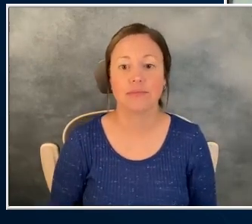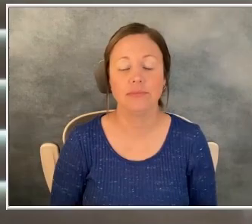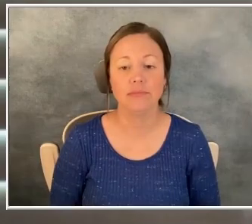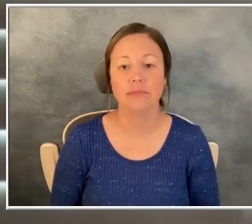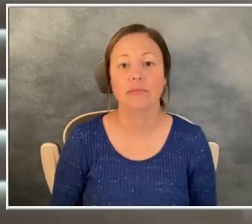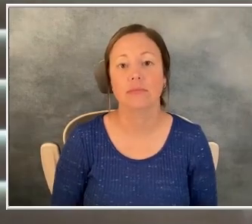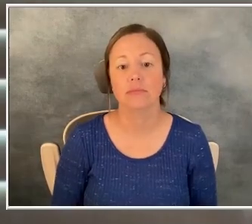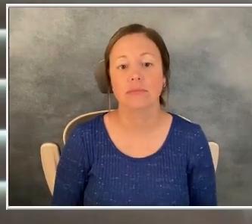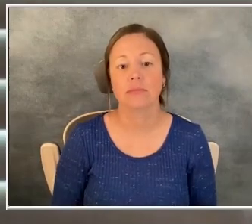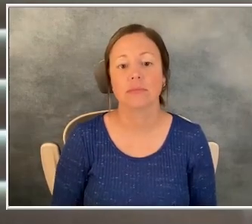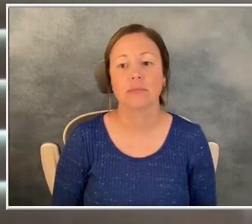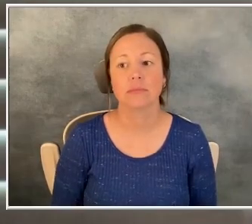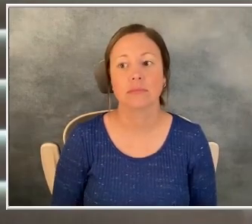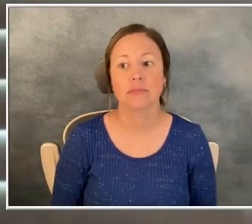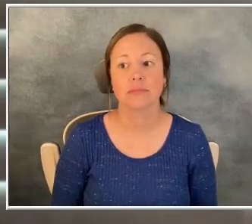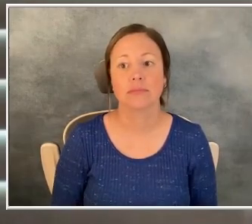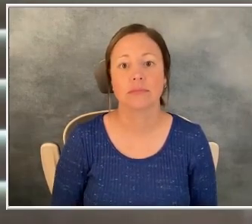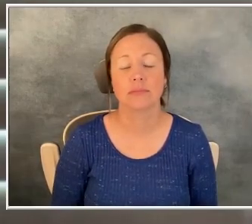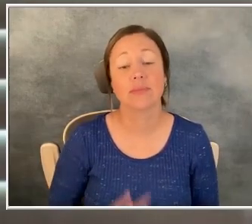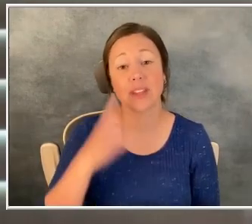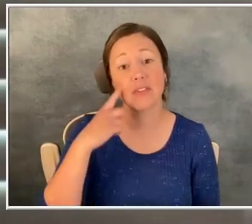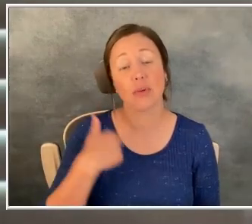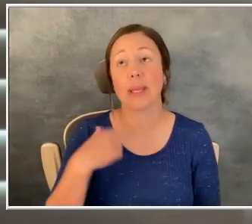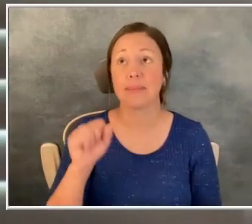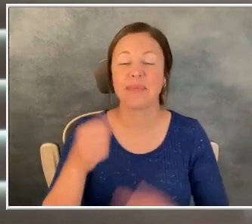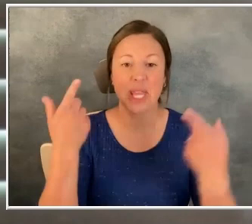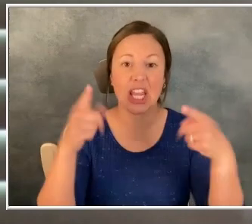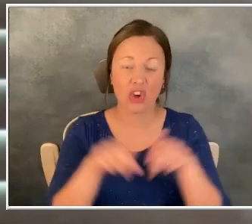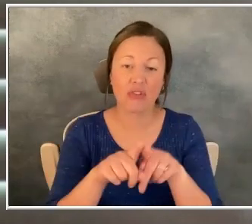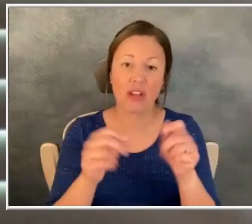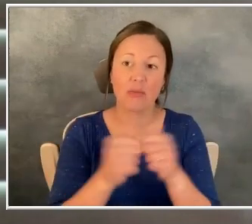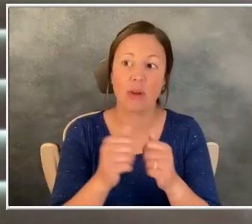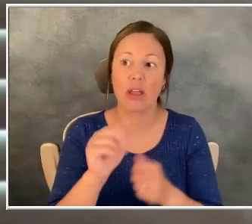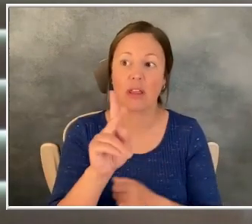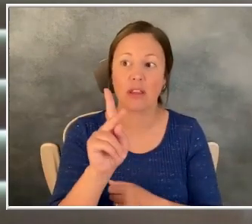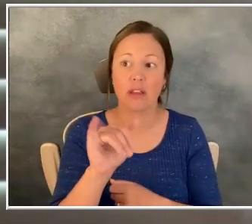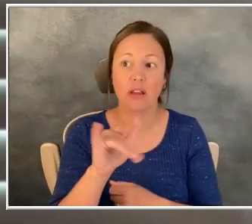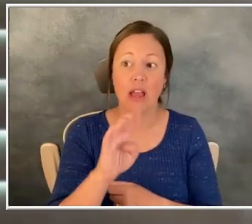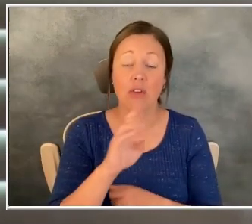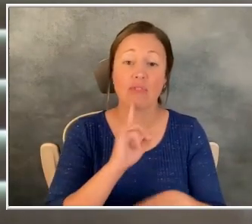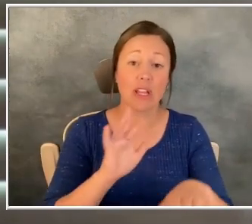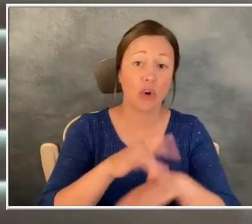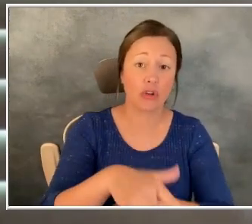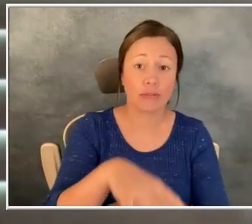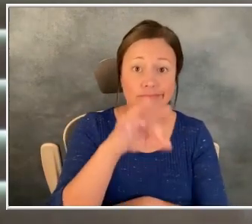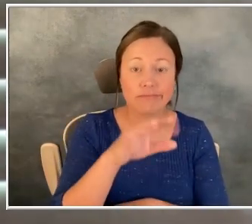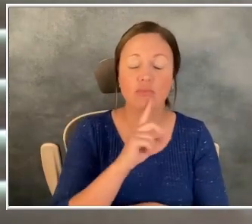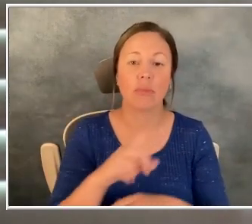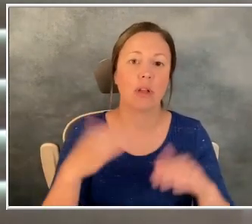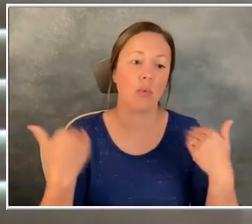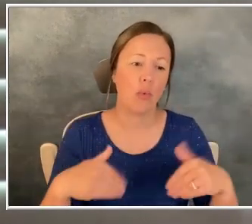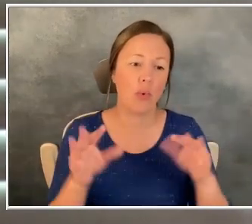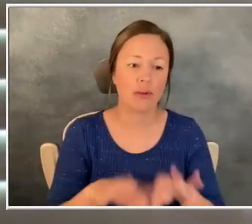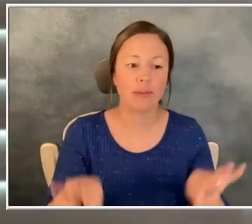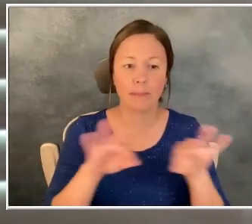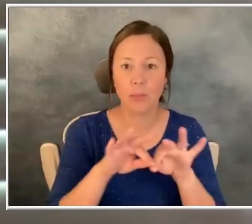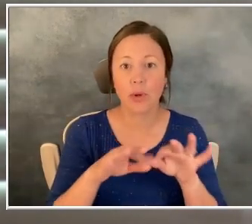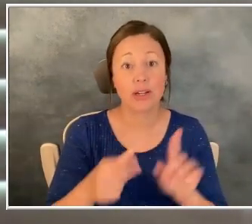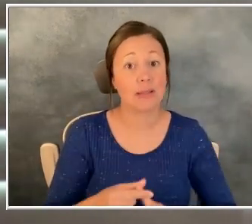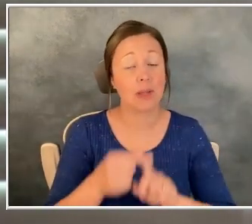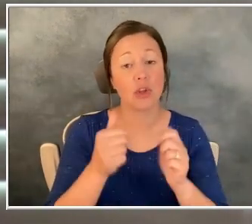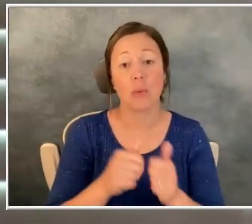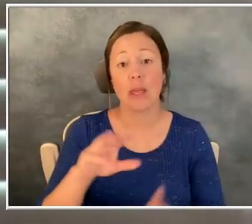for me, um, yeah, obviously I agree with Kyle, you know, really detection is huge with any kind of cancer, especially with melanoma.